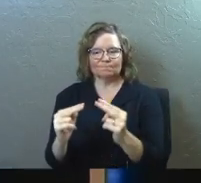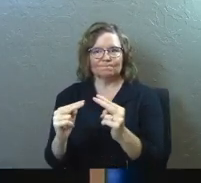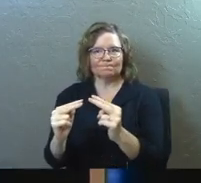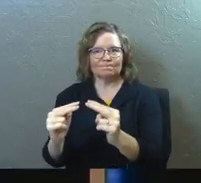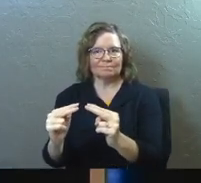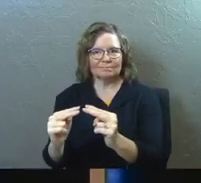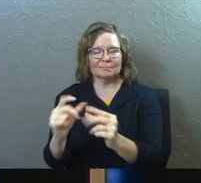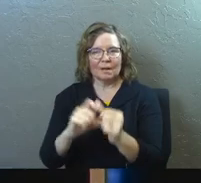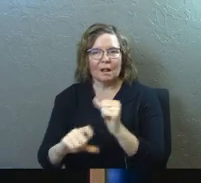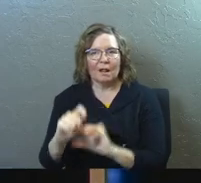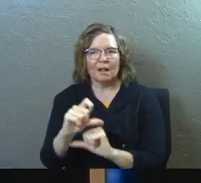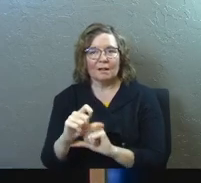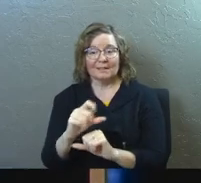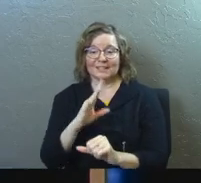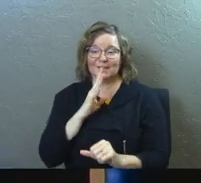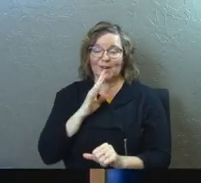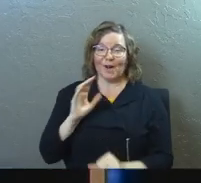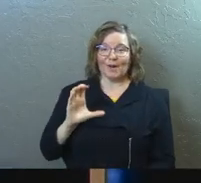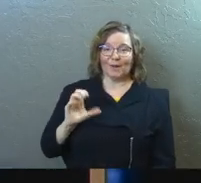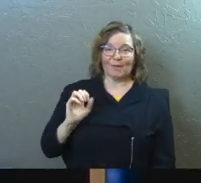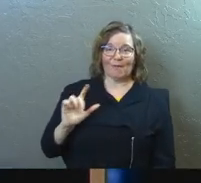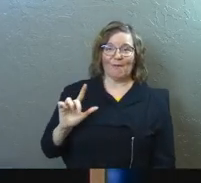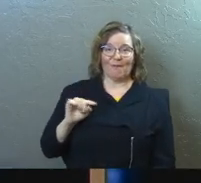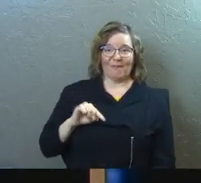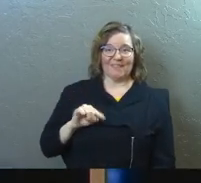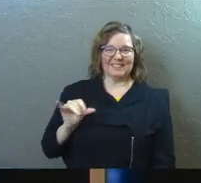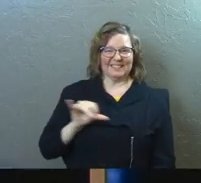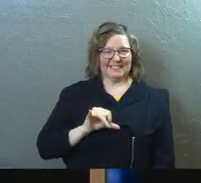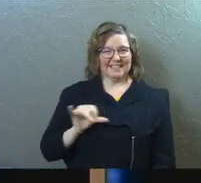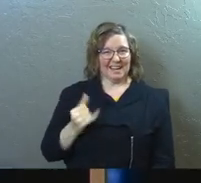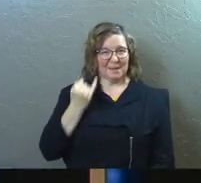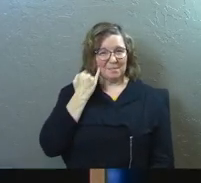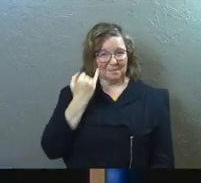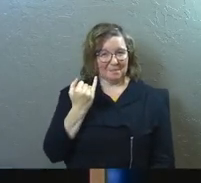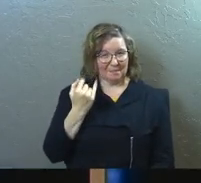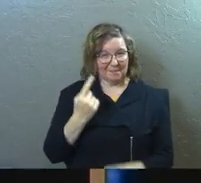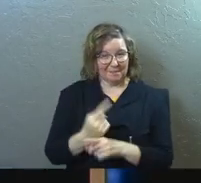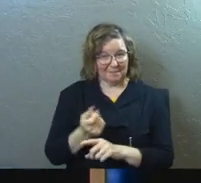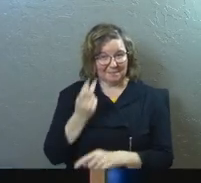her. He's talking to Carl here, by the way. Do you see it?